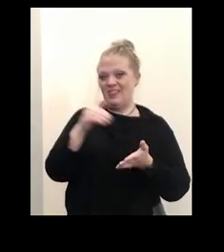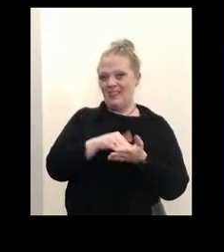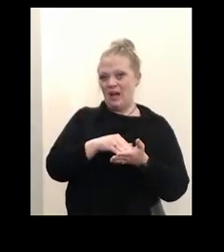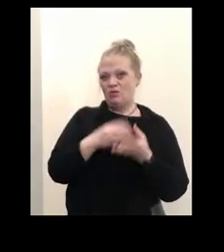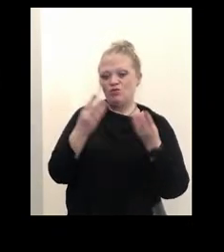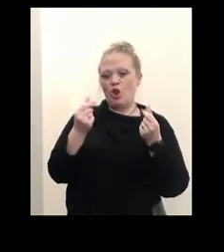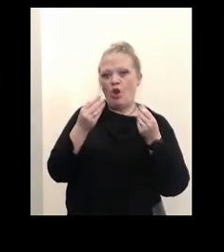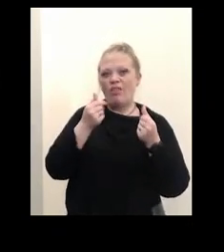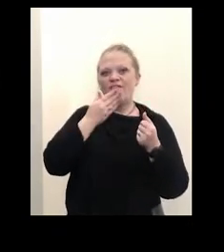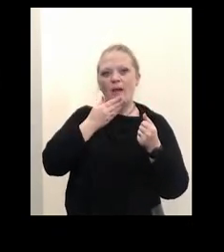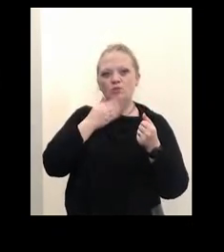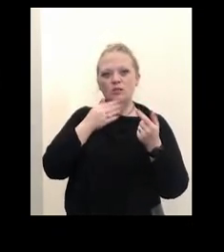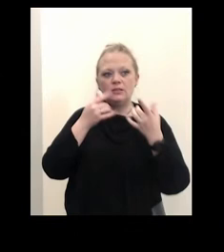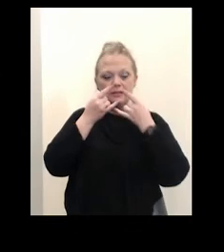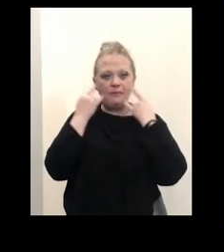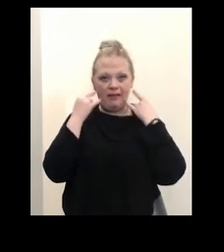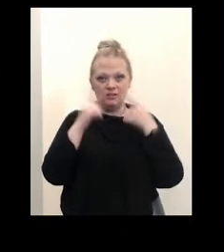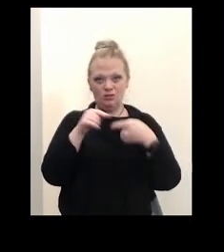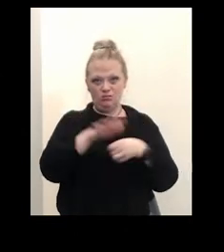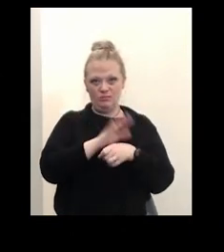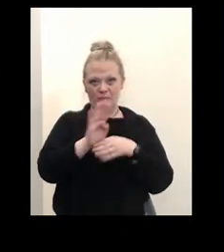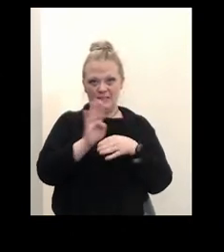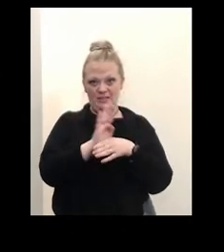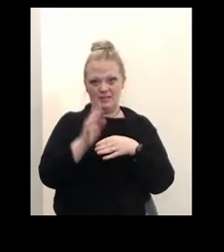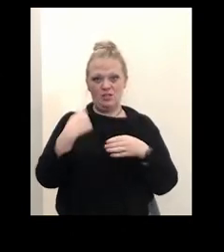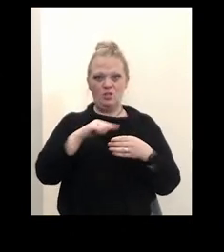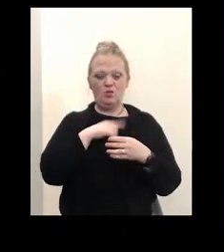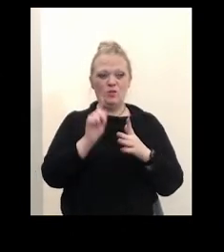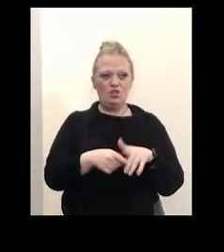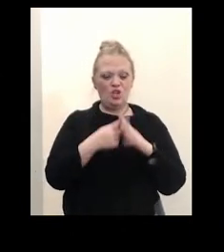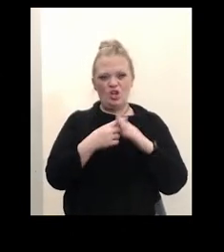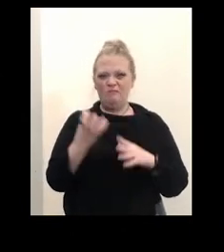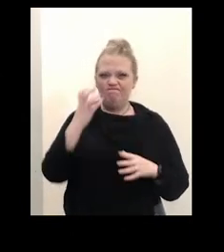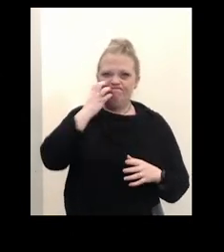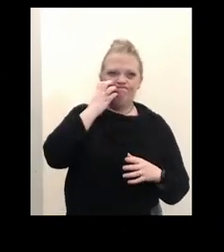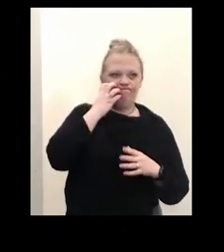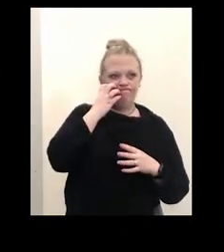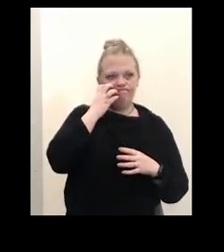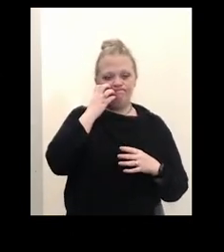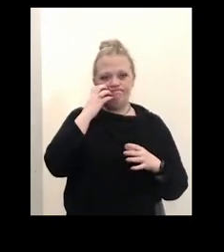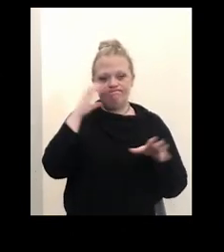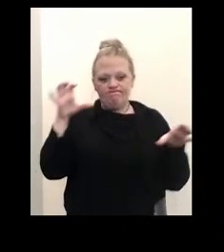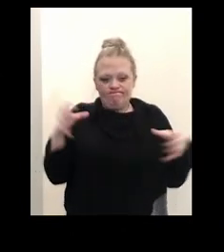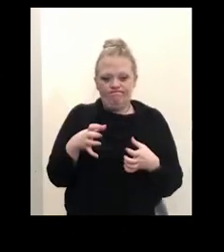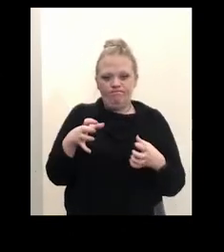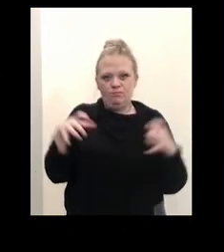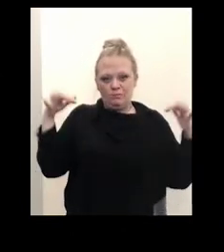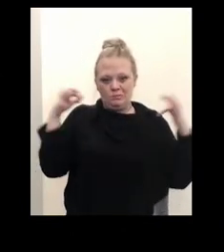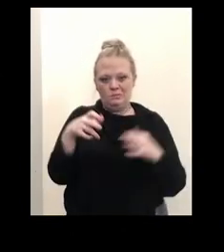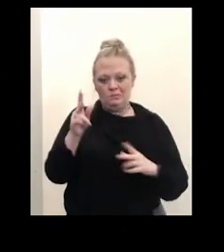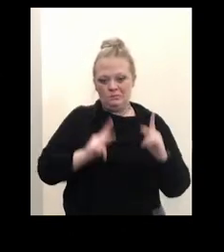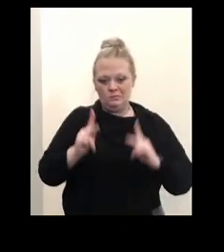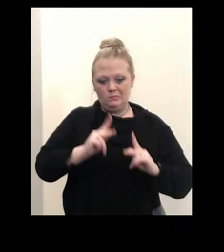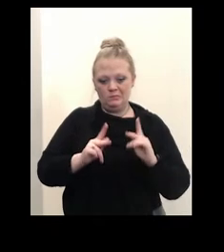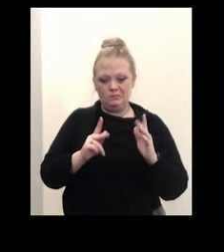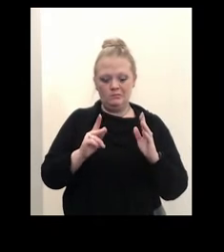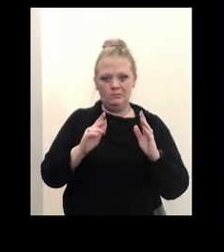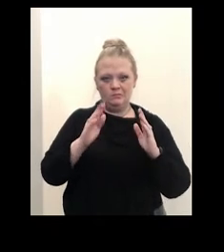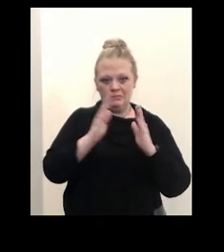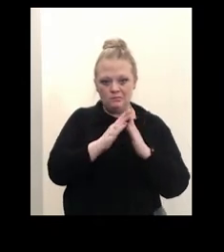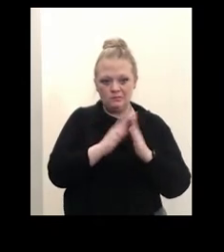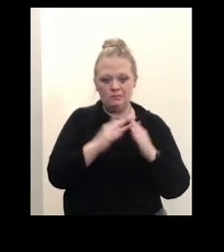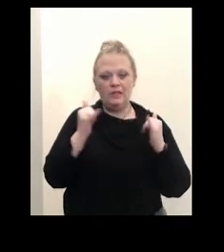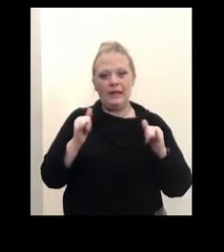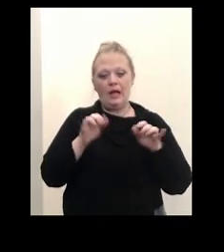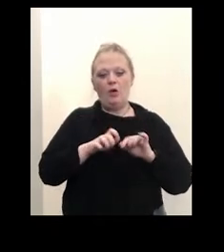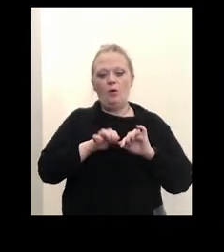businesses. We've started out in the most densely populated areas in the city of Buffalo, and now we're branching out into suburban and rural